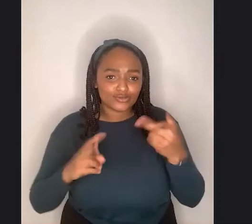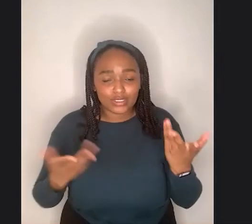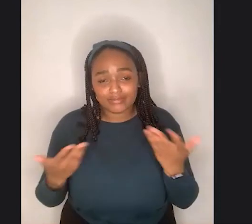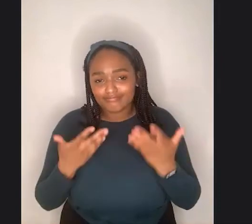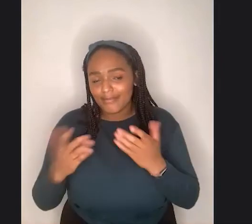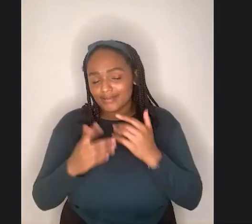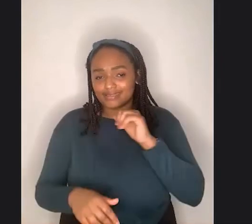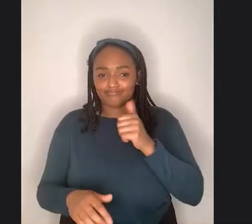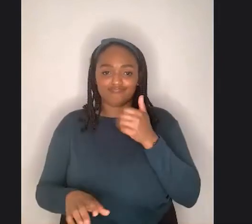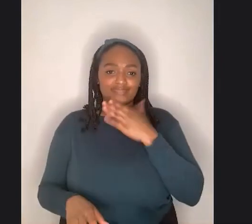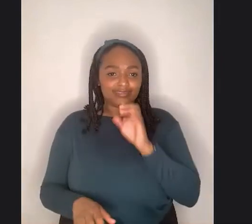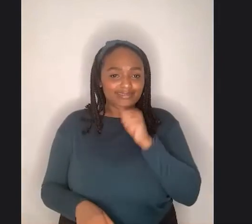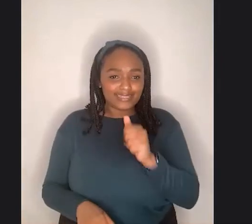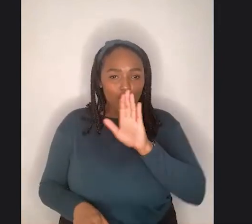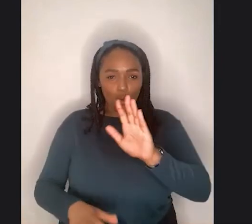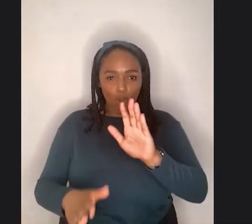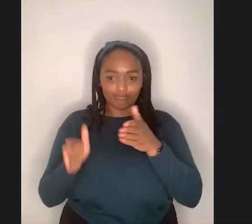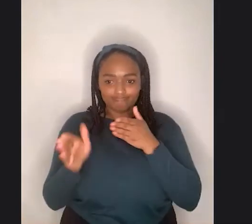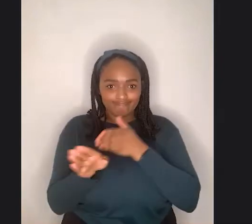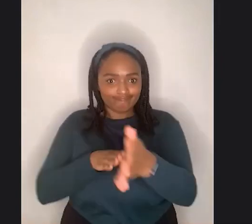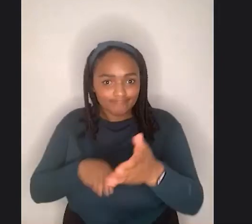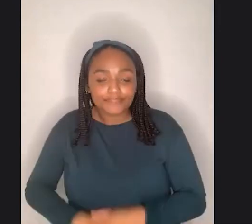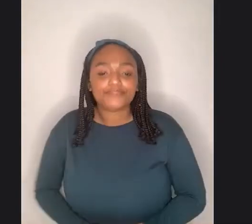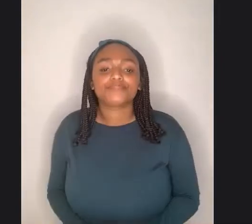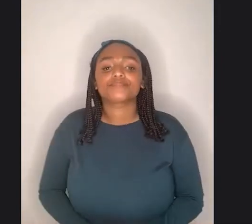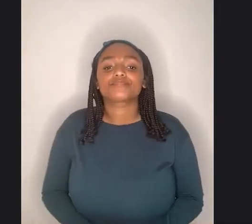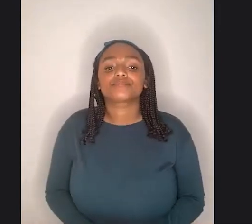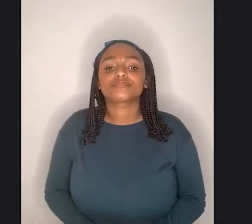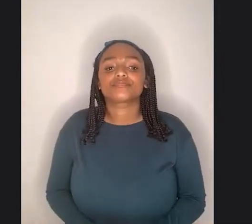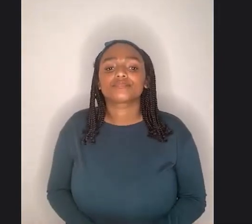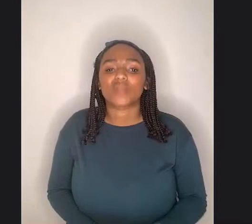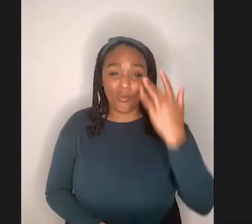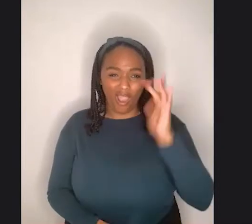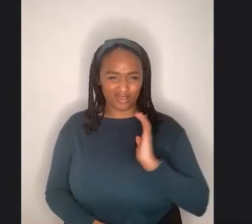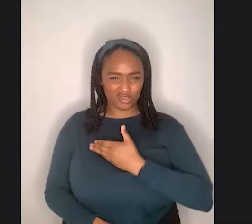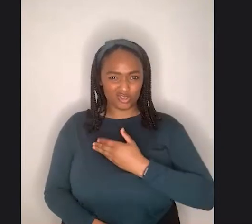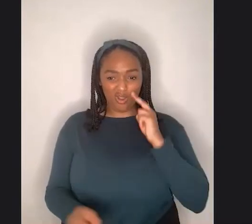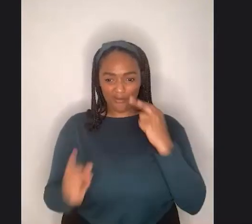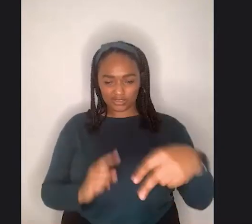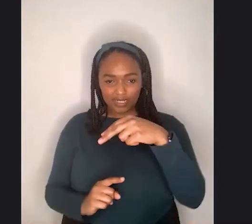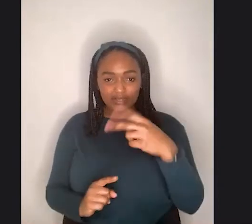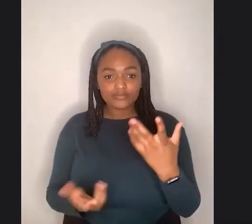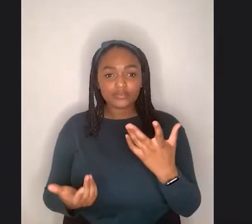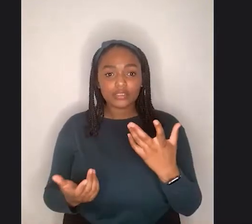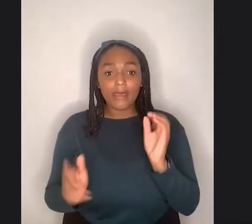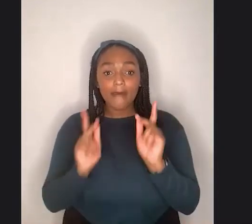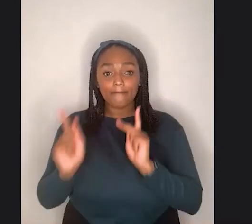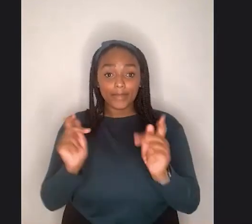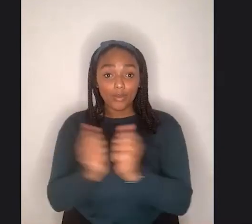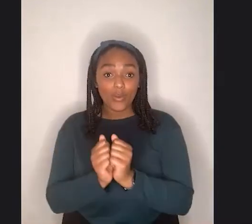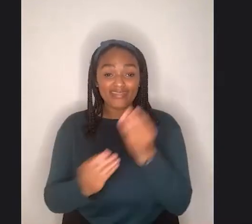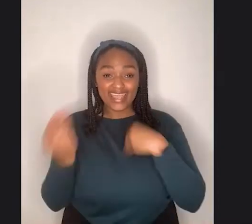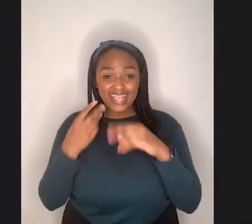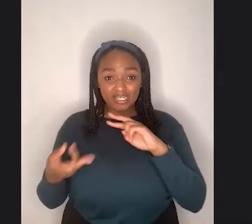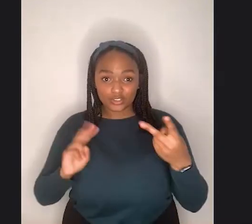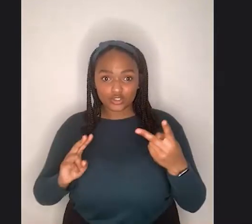considered the possibility that they have an eating disorder because our perceptions are people with eating disorders are like deathly thin. And